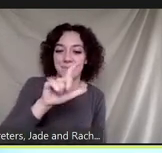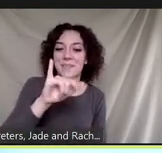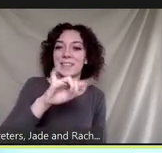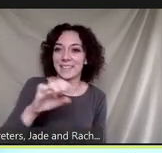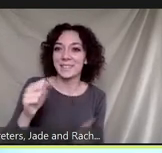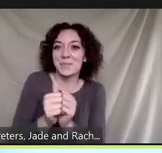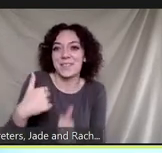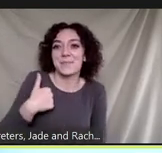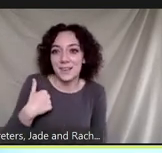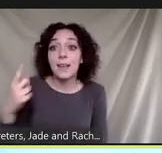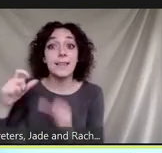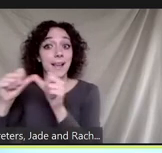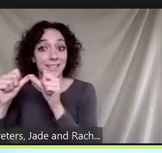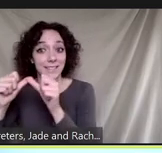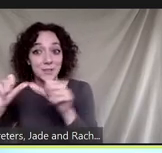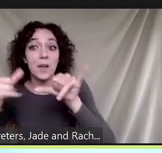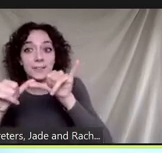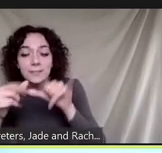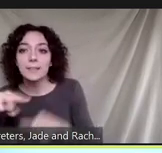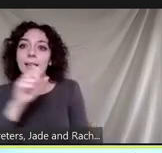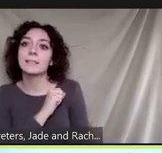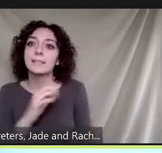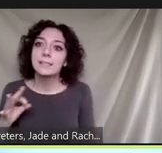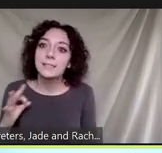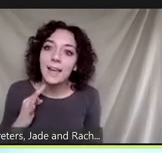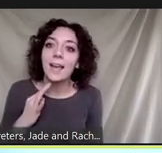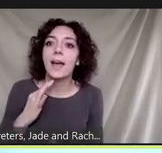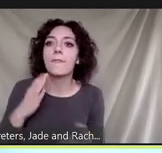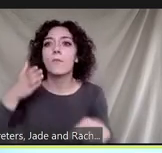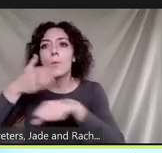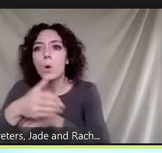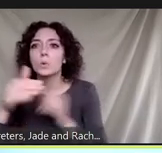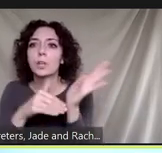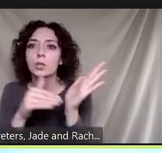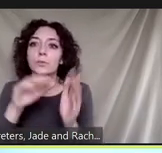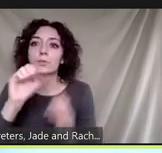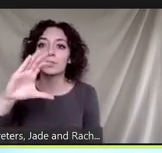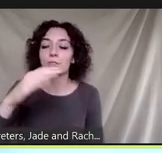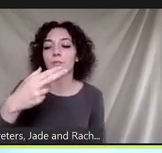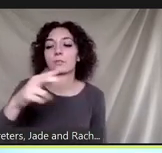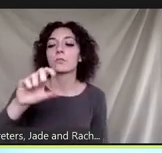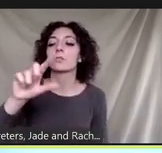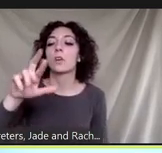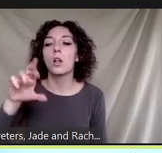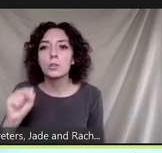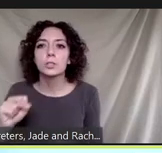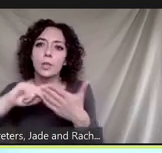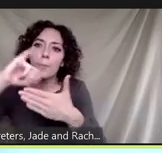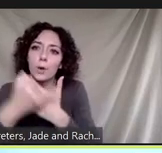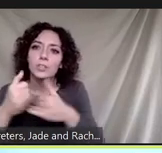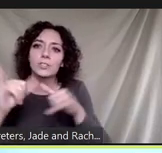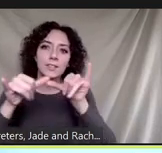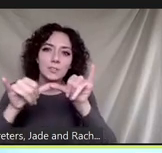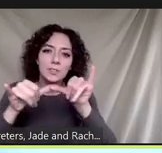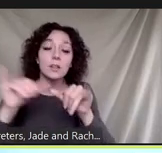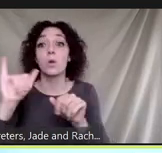engineering as faculty members postdoctoral scholars recent graduate project engineers an environmental engineer for